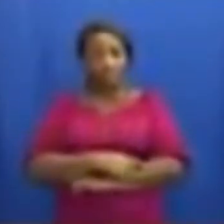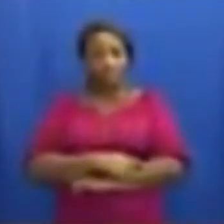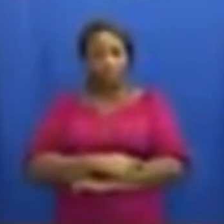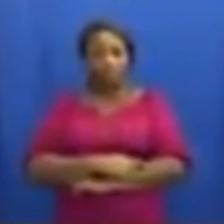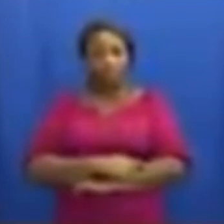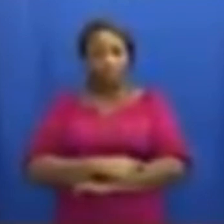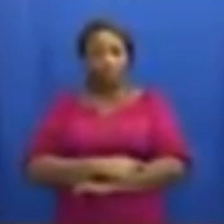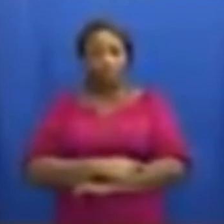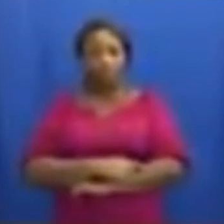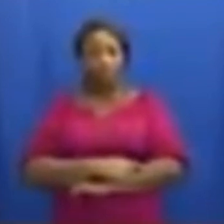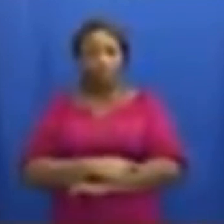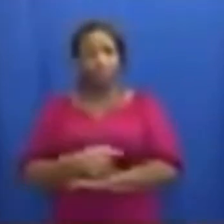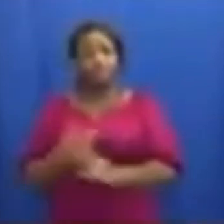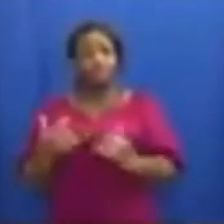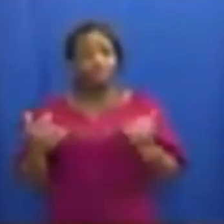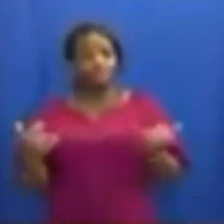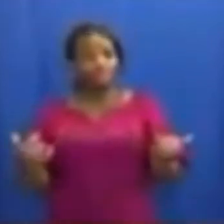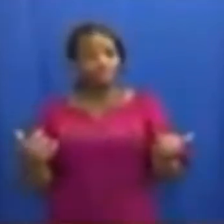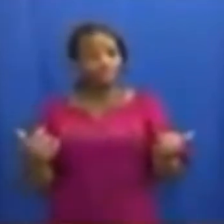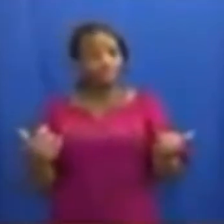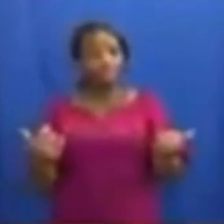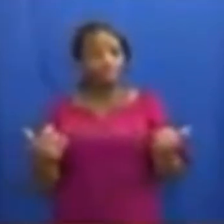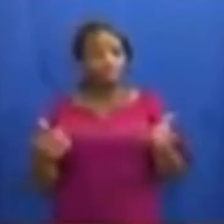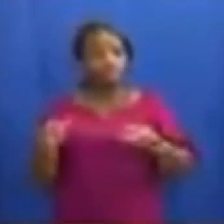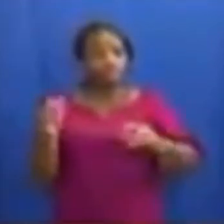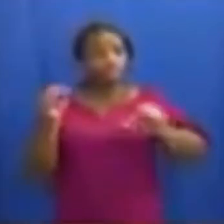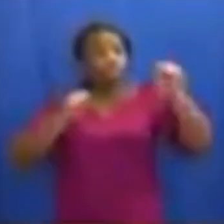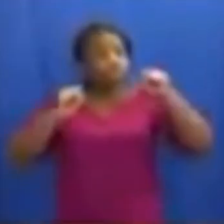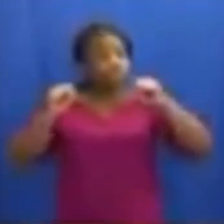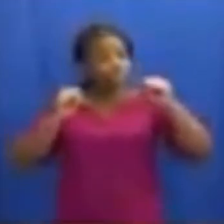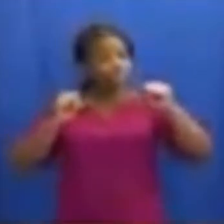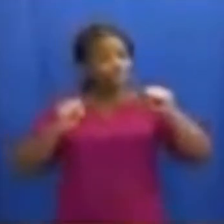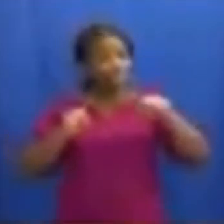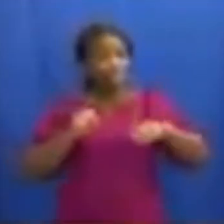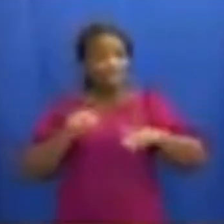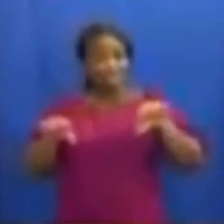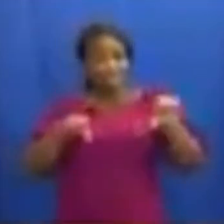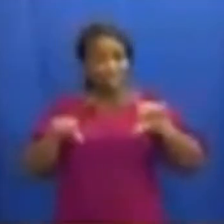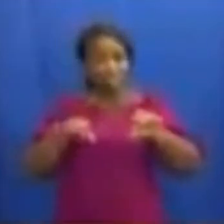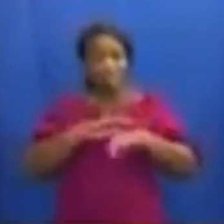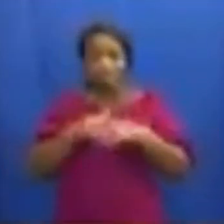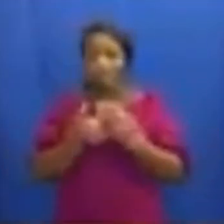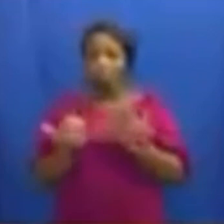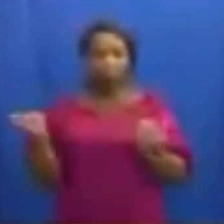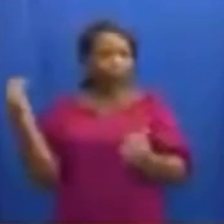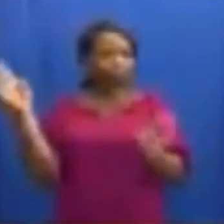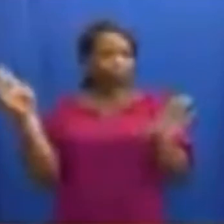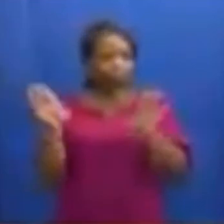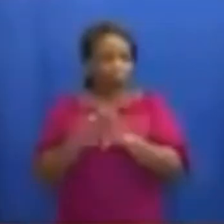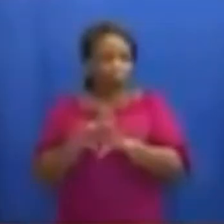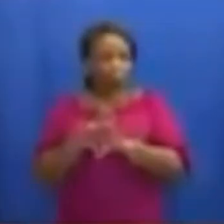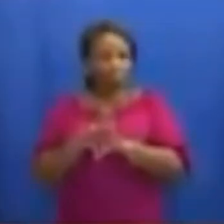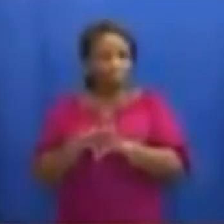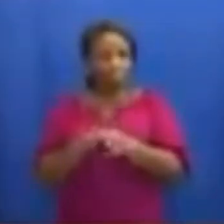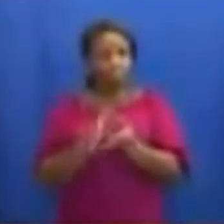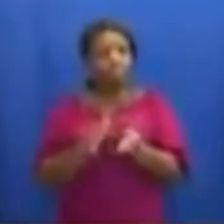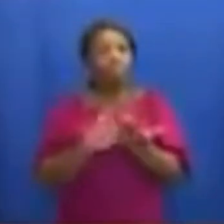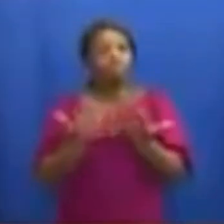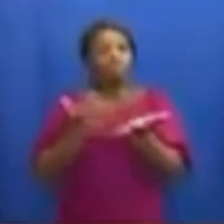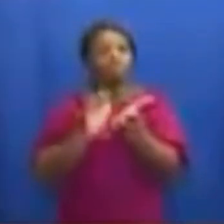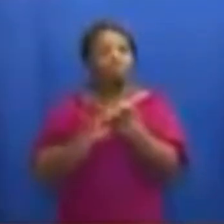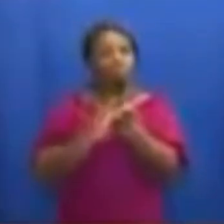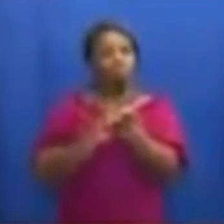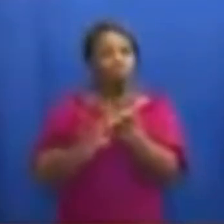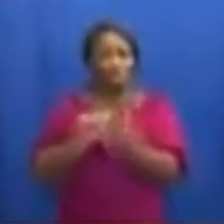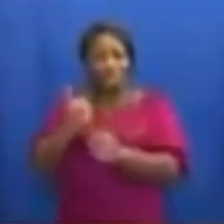Assemblies and sporting events remain banned, and the use by outsiders of school premises for other